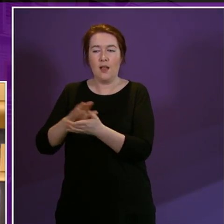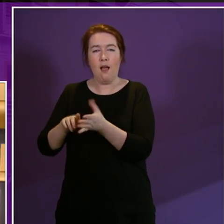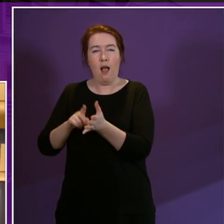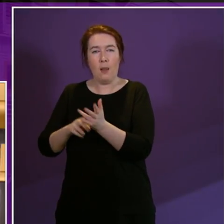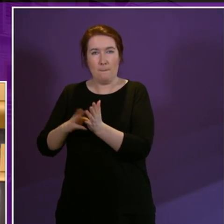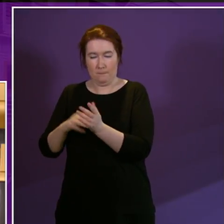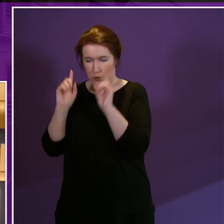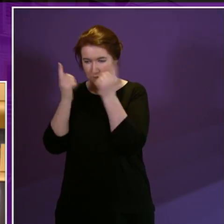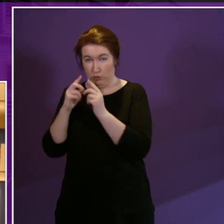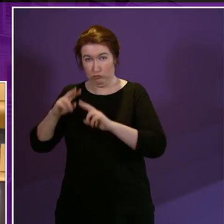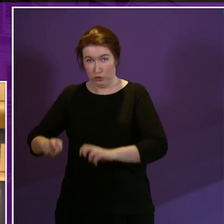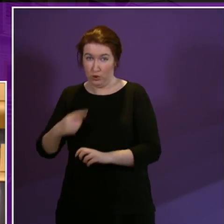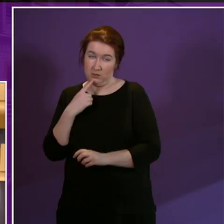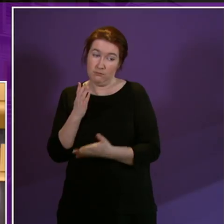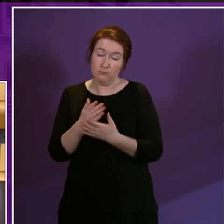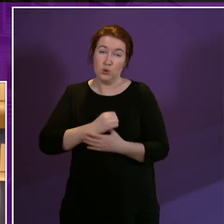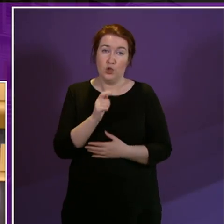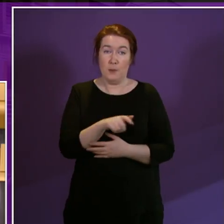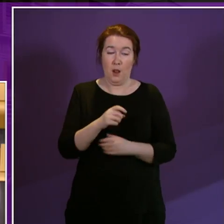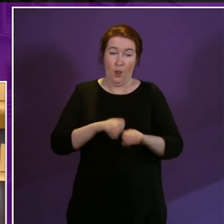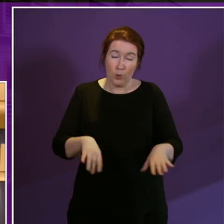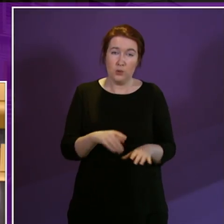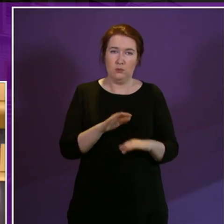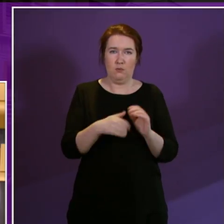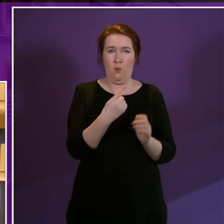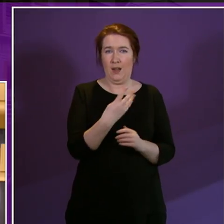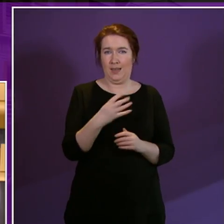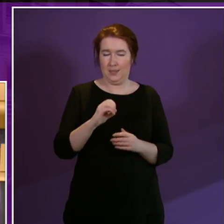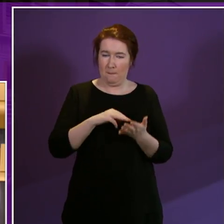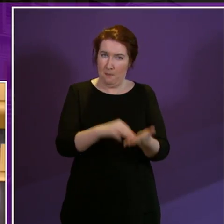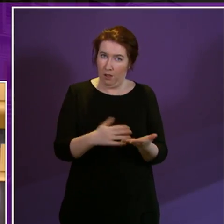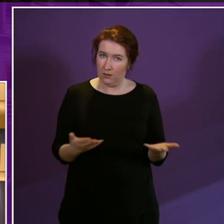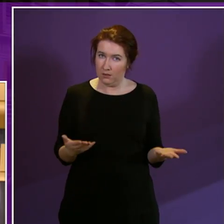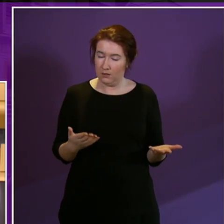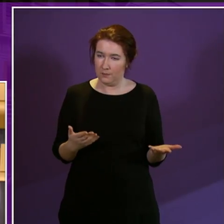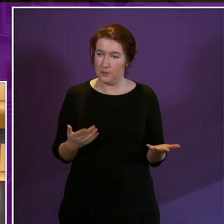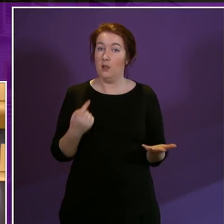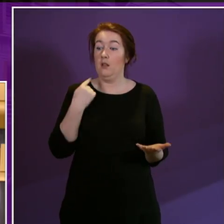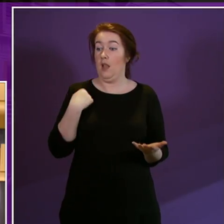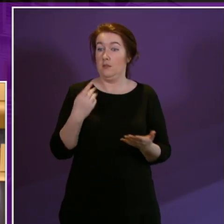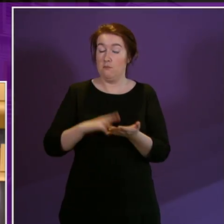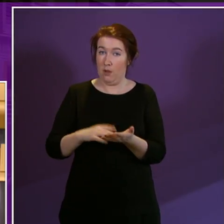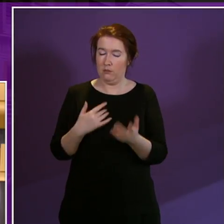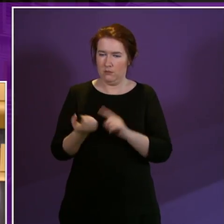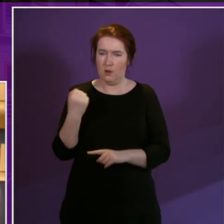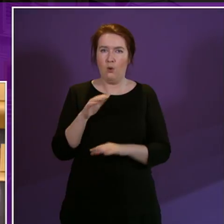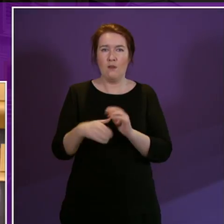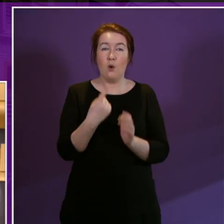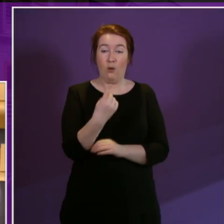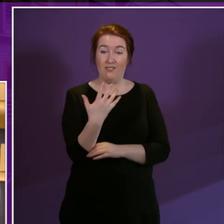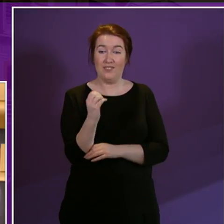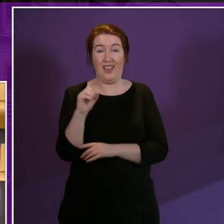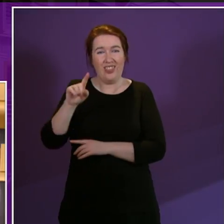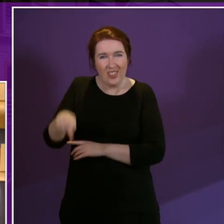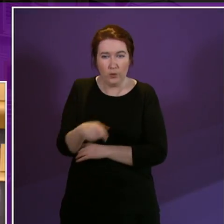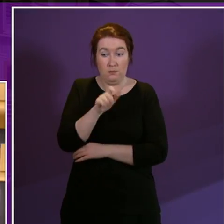research. In the Social Security debate last month, we revealed that up to 150,000 people